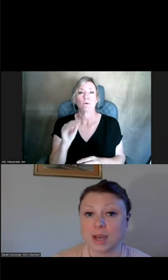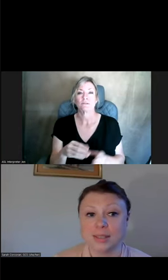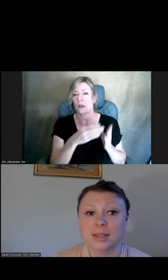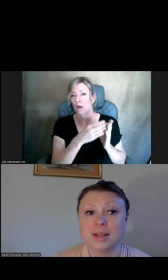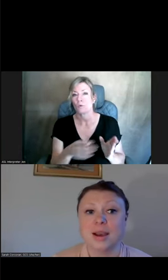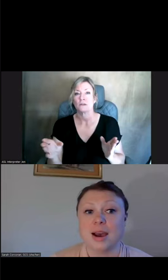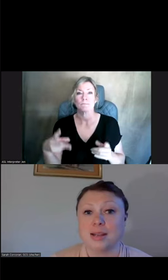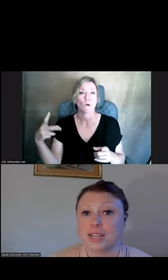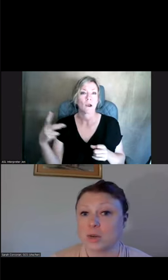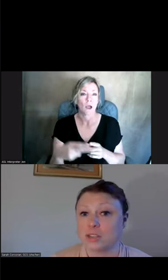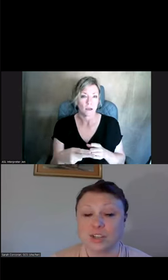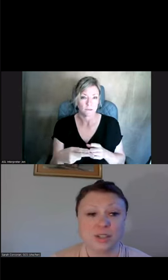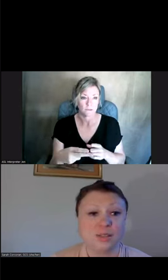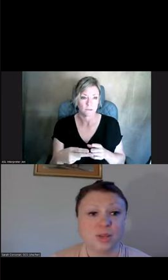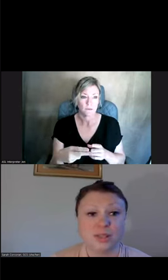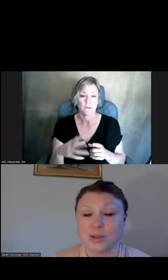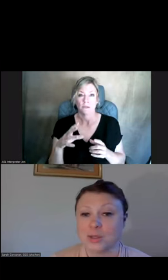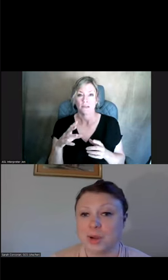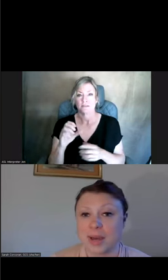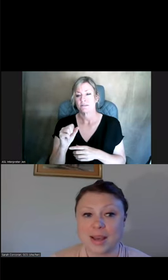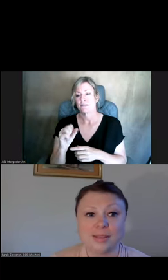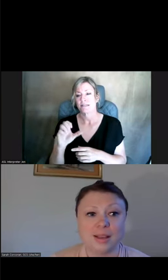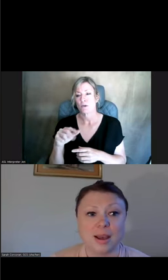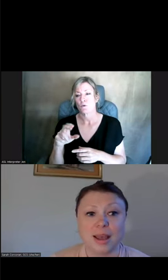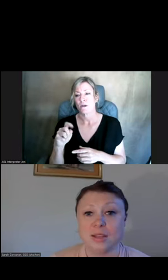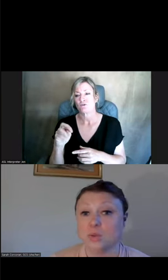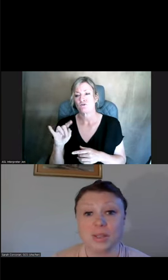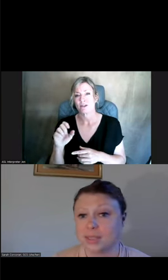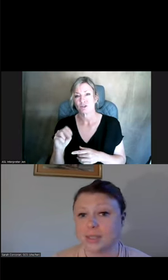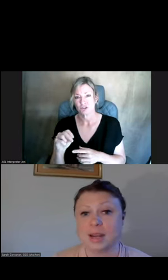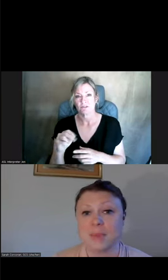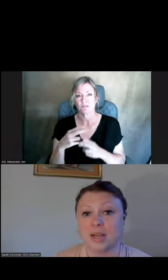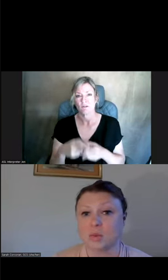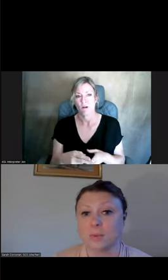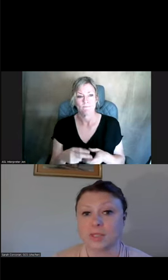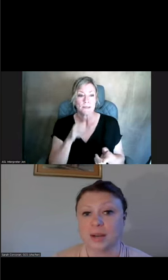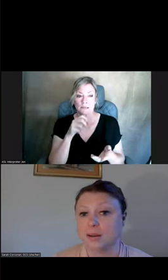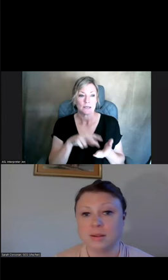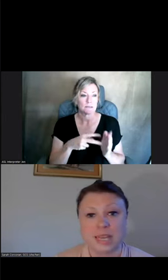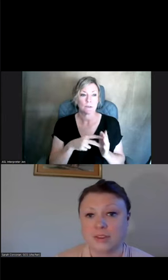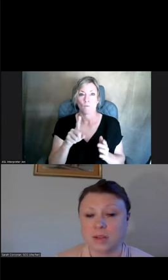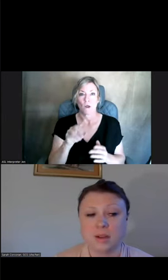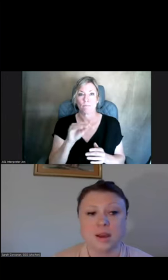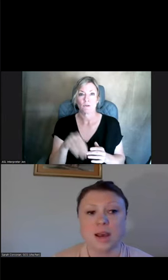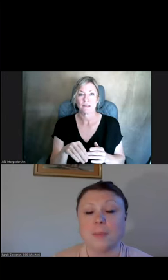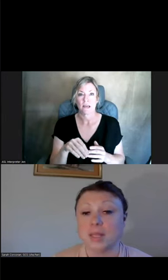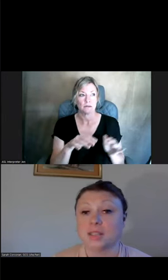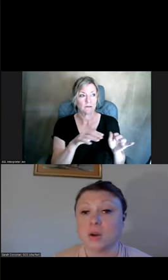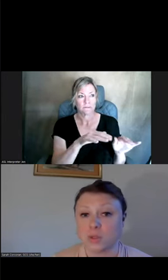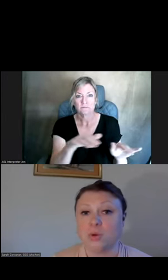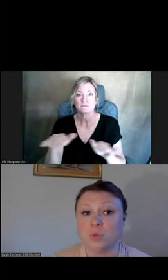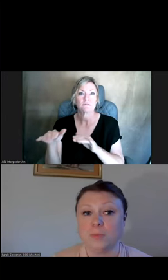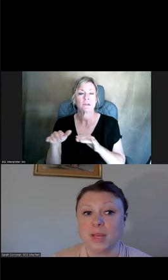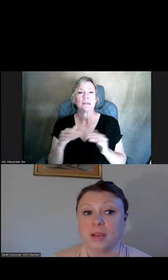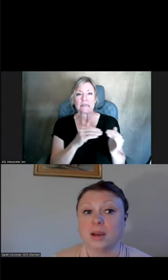-the-board cut, sequestration is what it's also known as. And this does not mean it's a 1% even, but